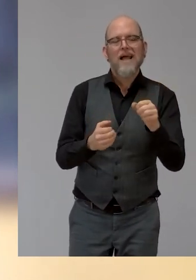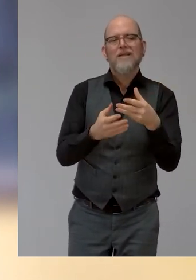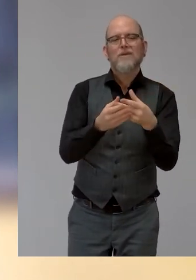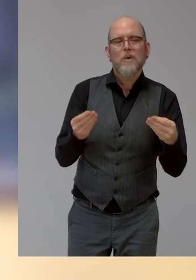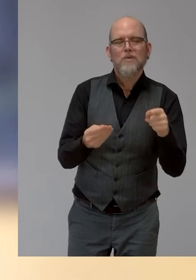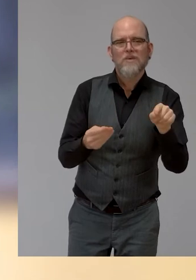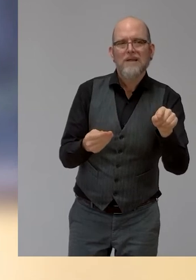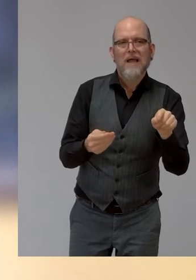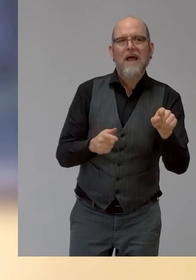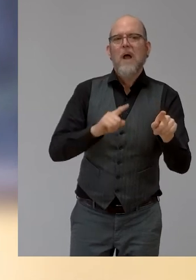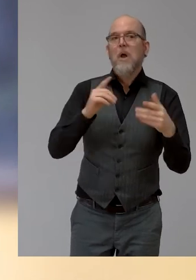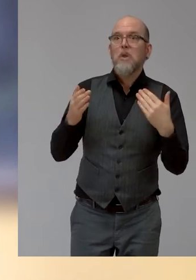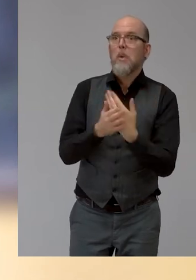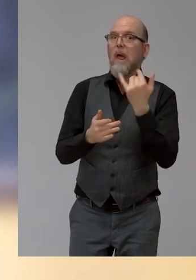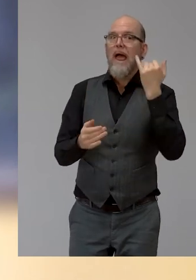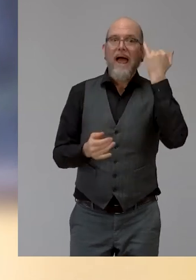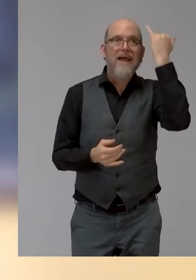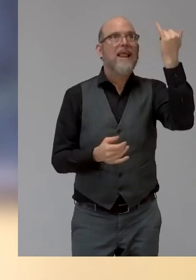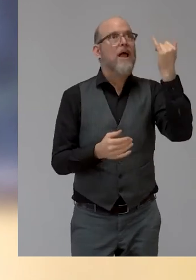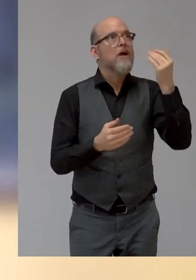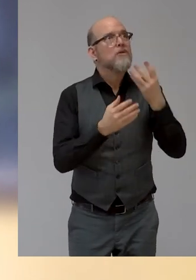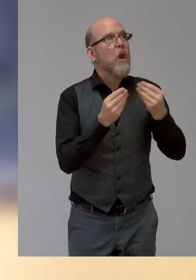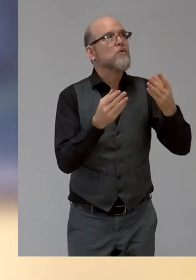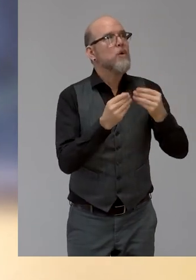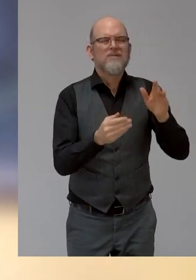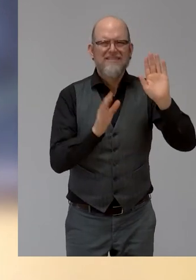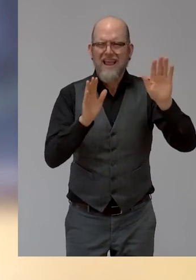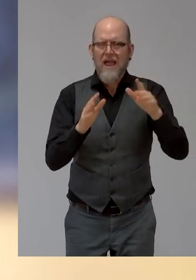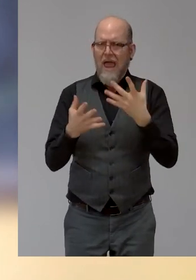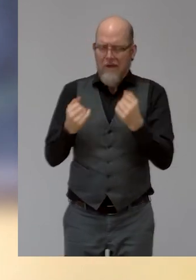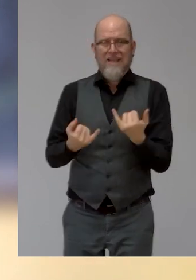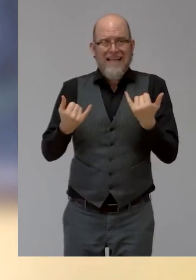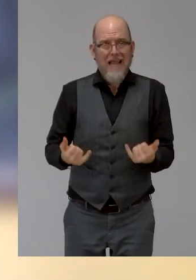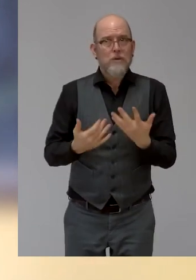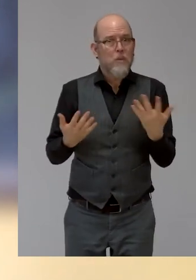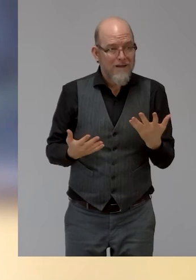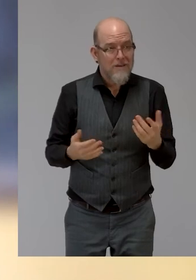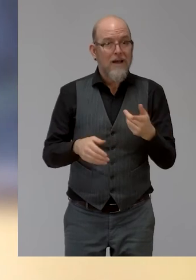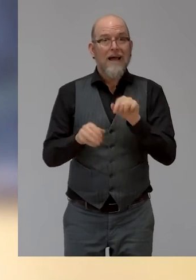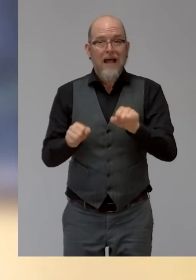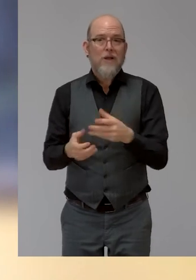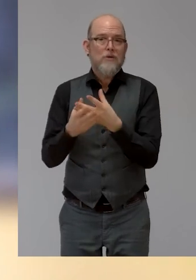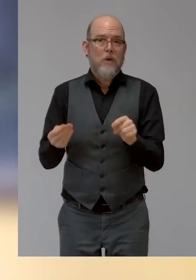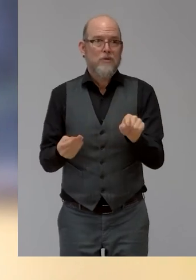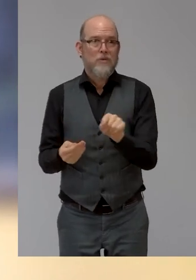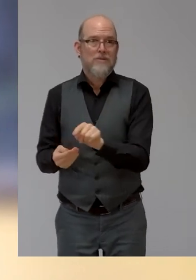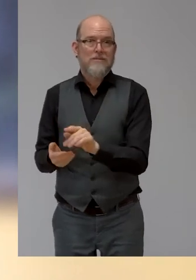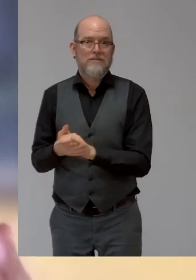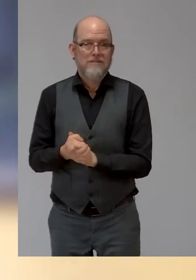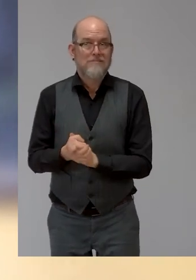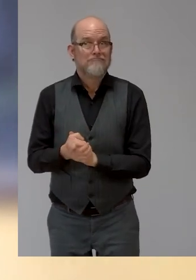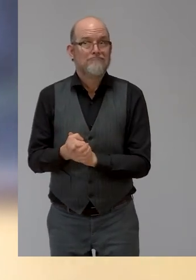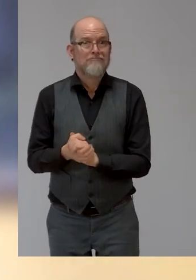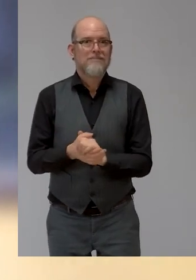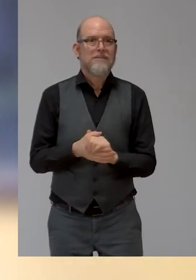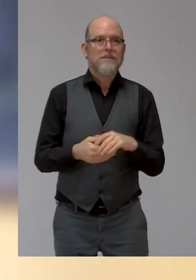new technology, so let's just use it. That should not be the approach. In fact, as far as customization, because